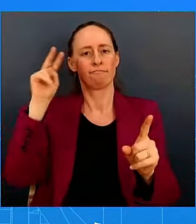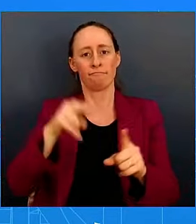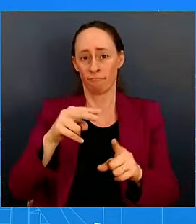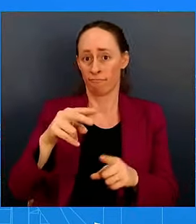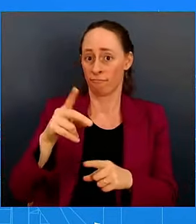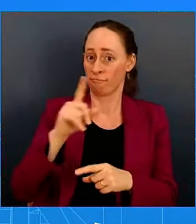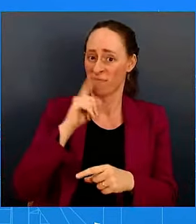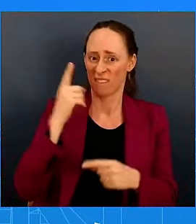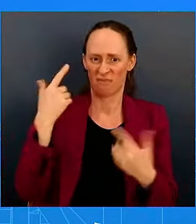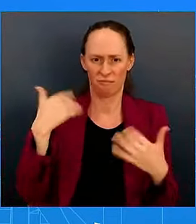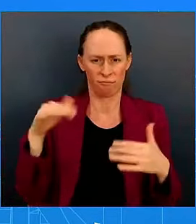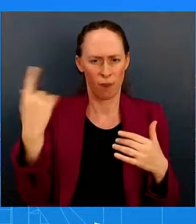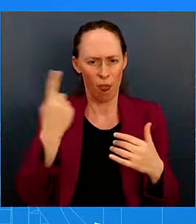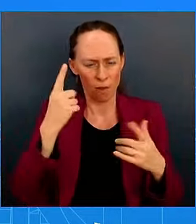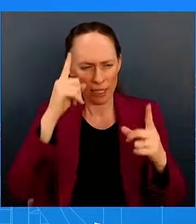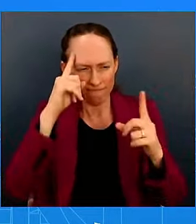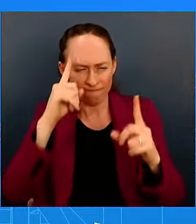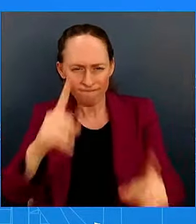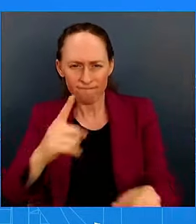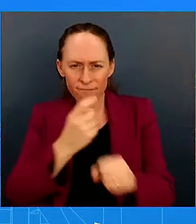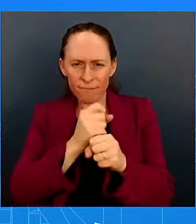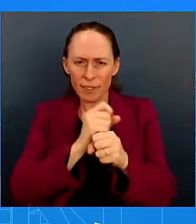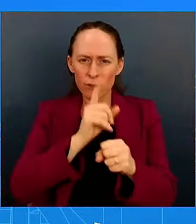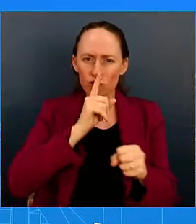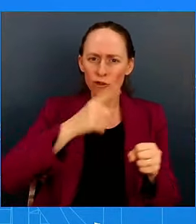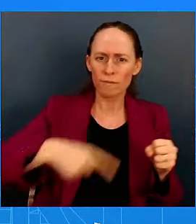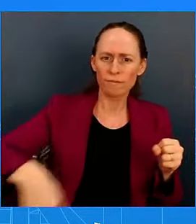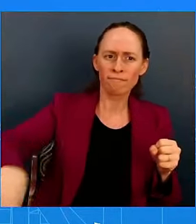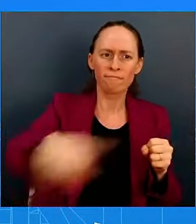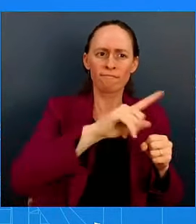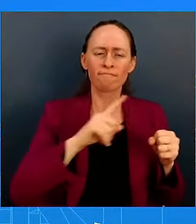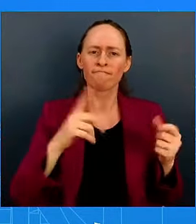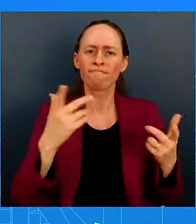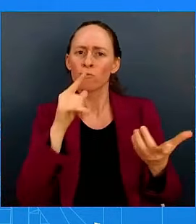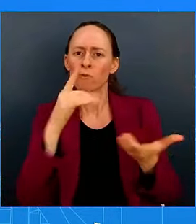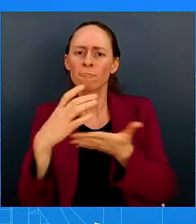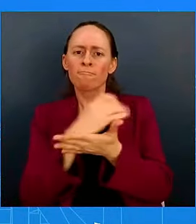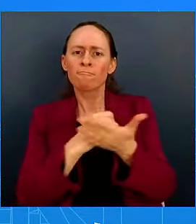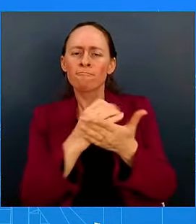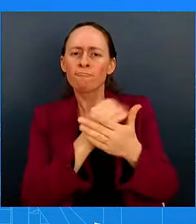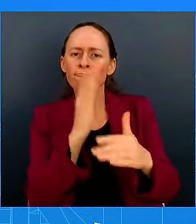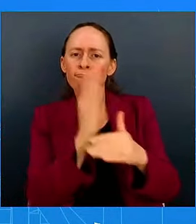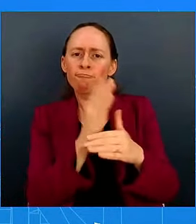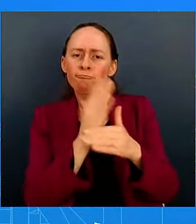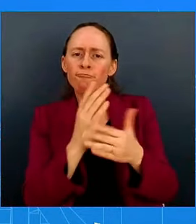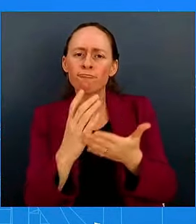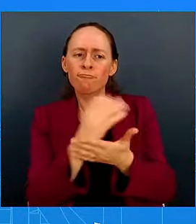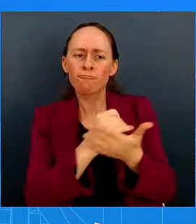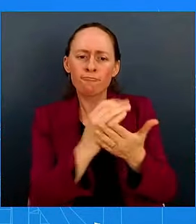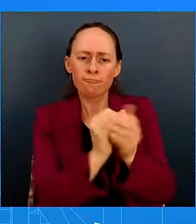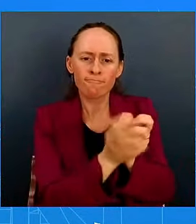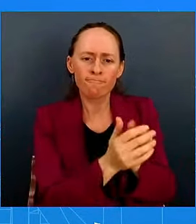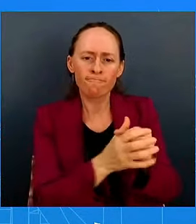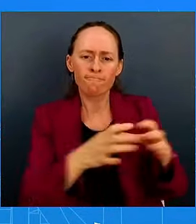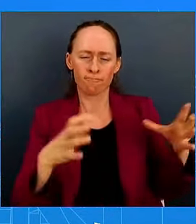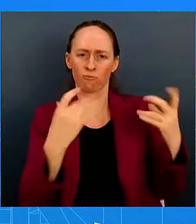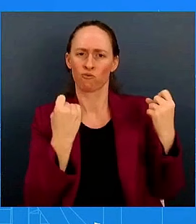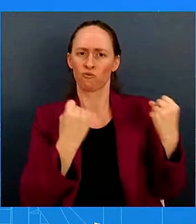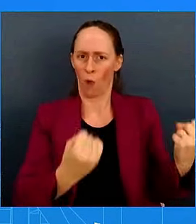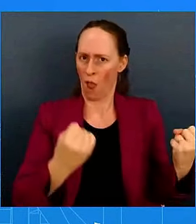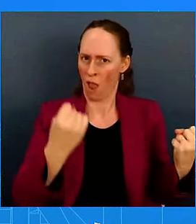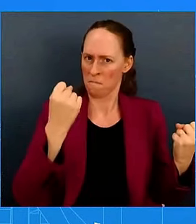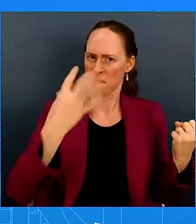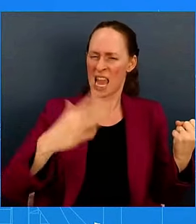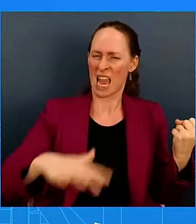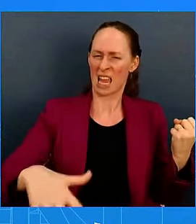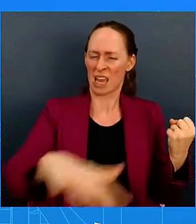as we talk about the middle class, the union built the middle class. So a strike authorization vote, as it relates to this particular